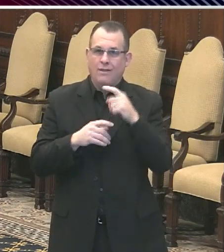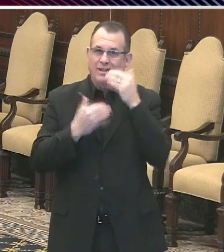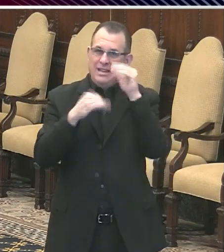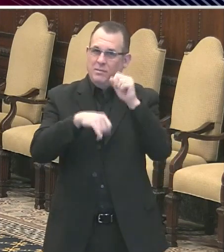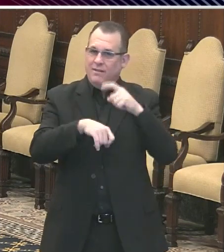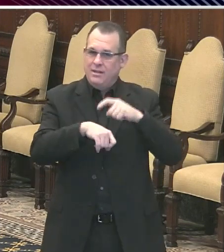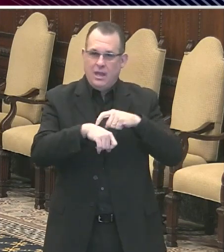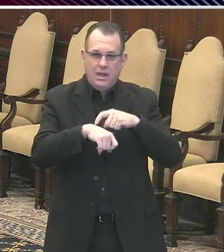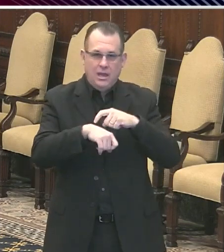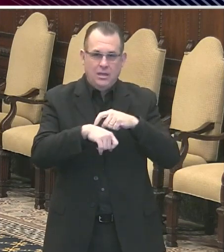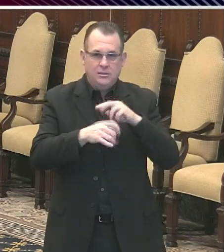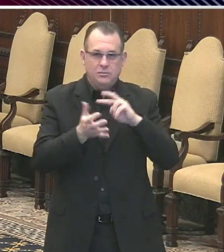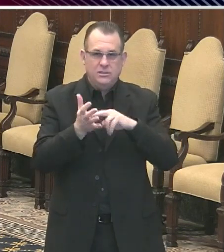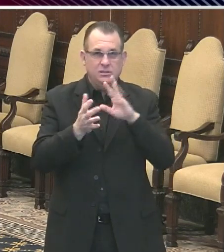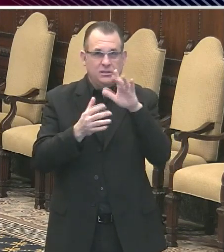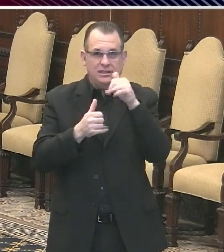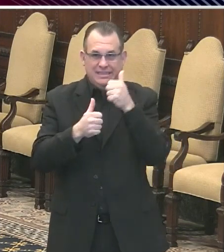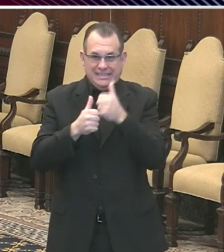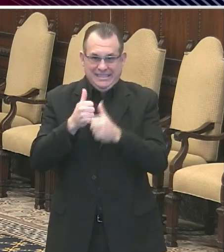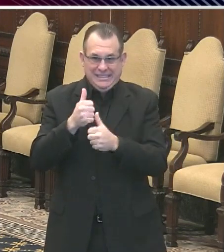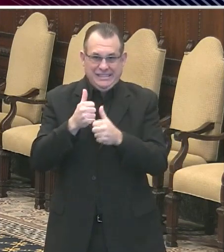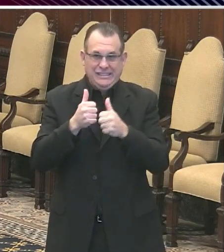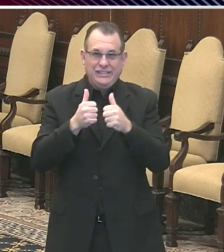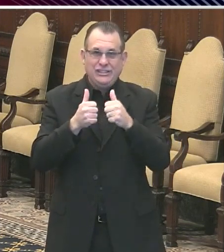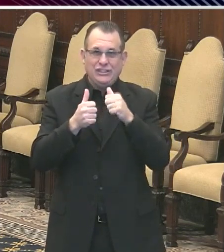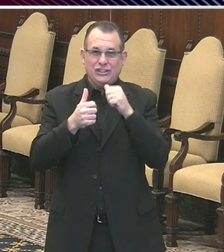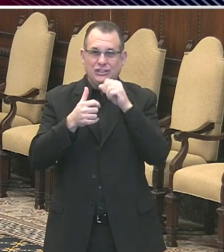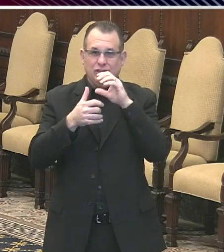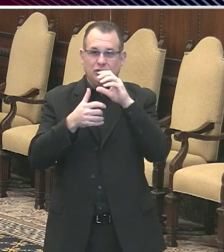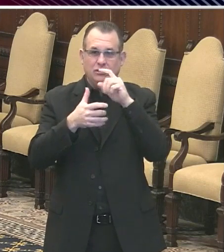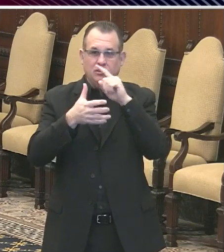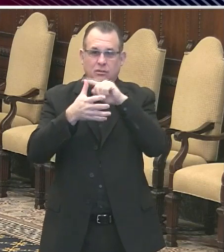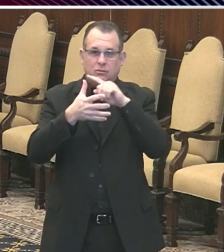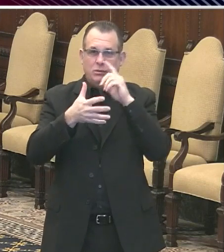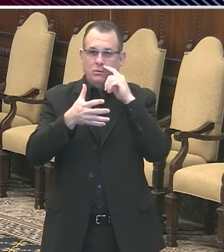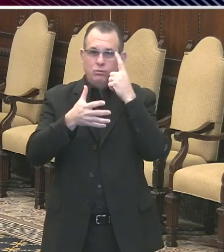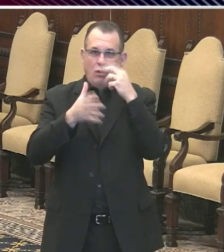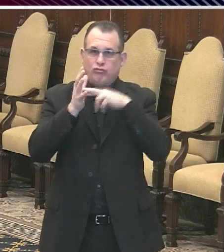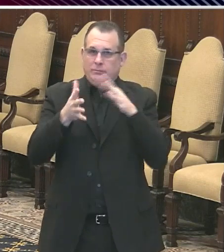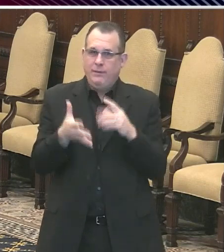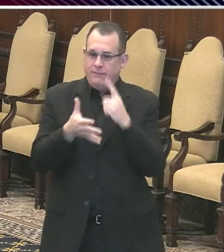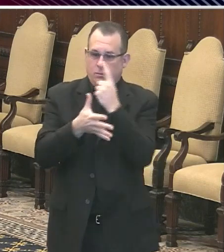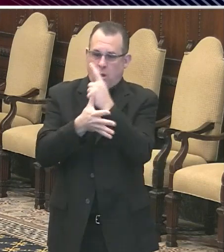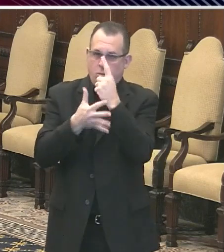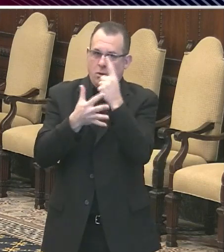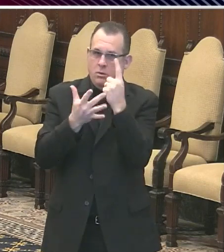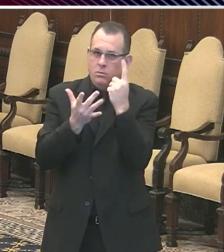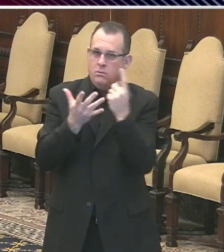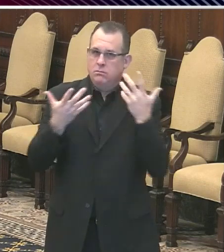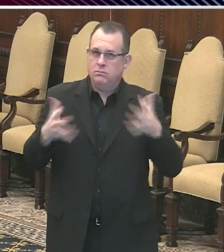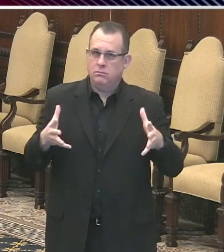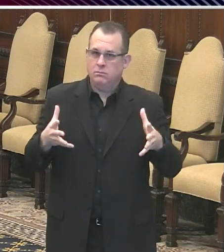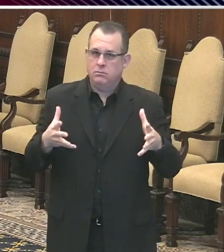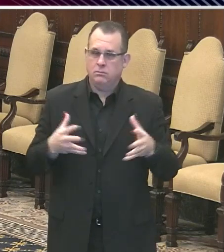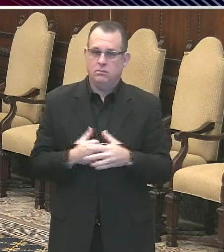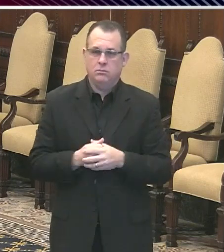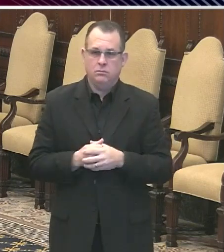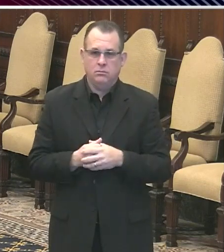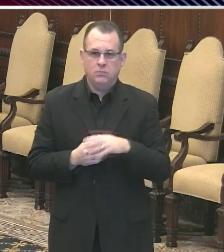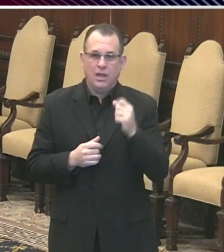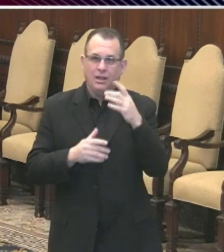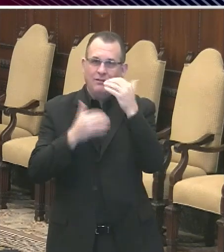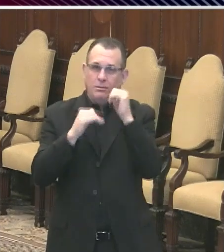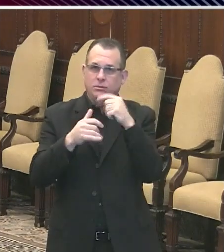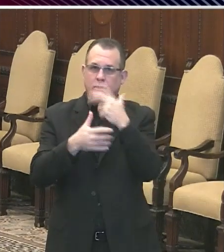representative from each media outlet is permitted, at least for the first round. Reporters are asked to limit their questions to three